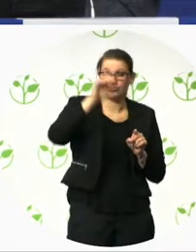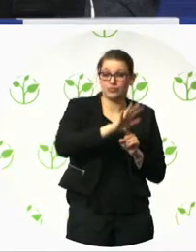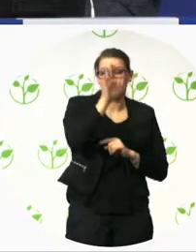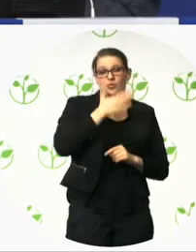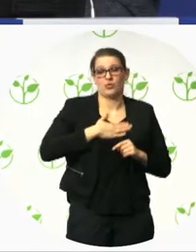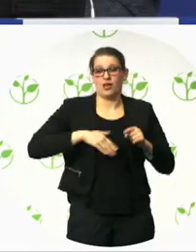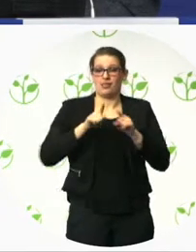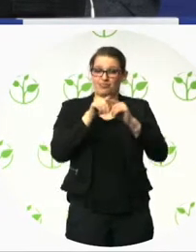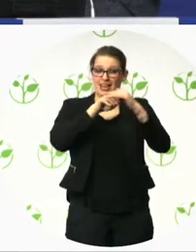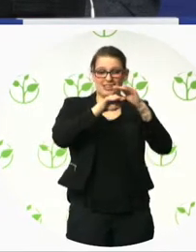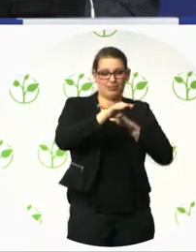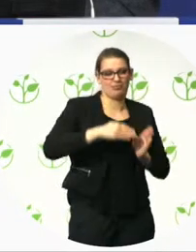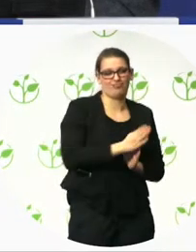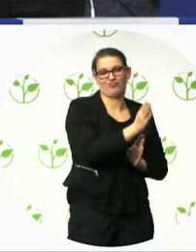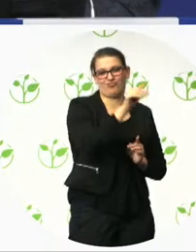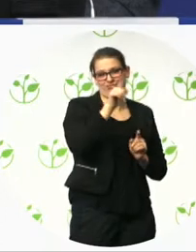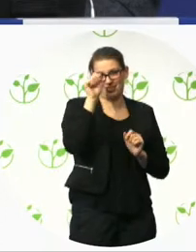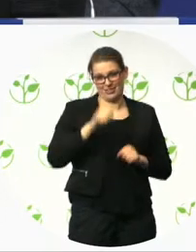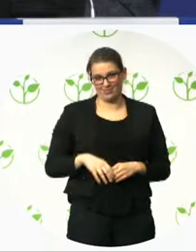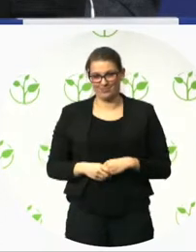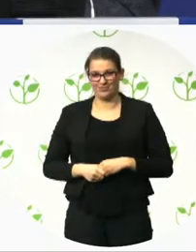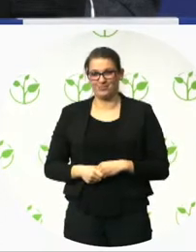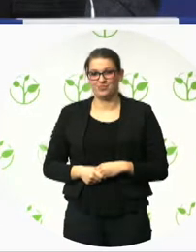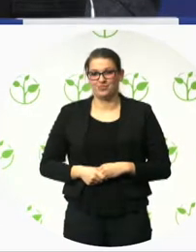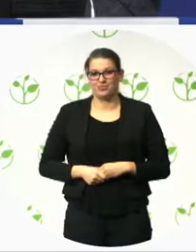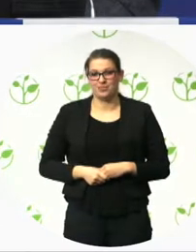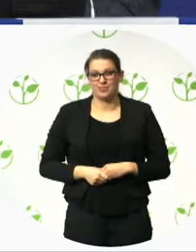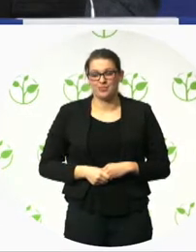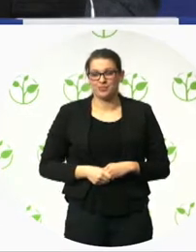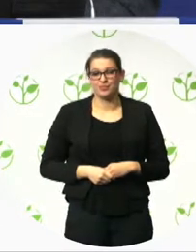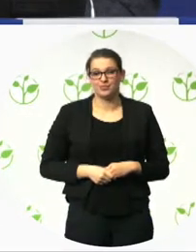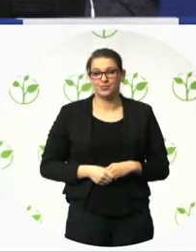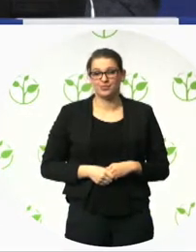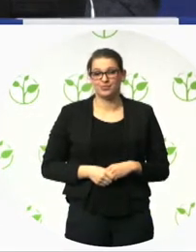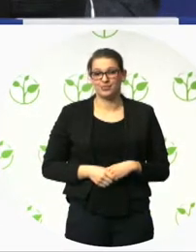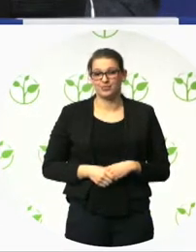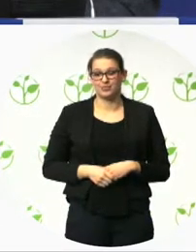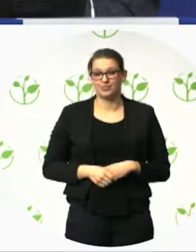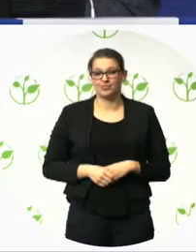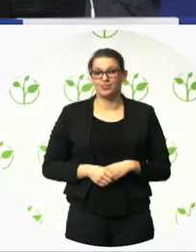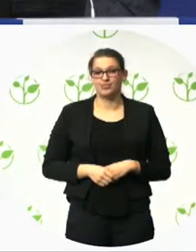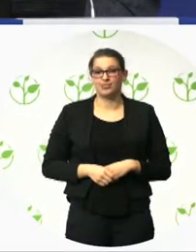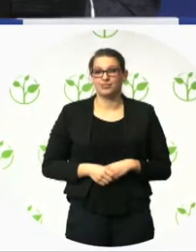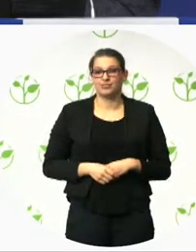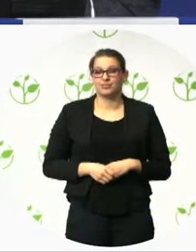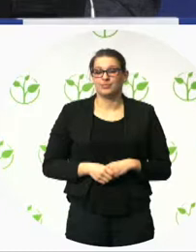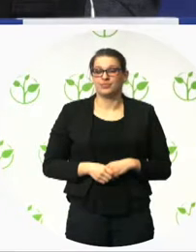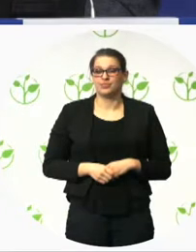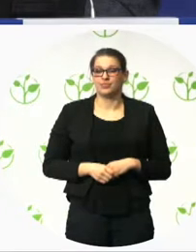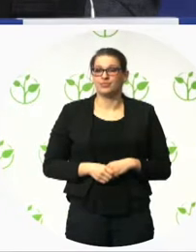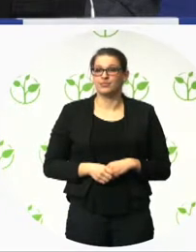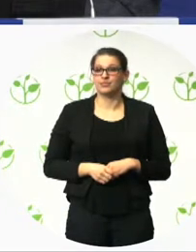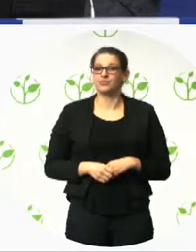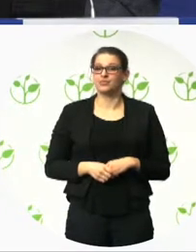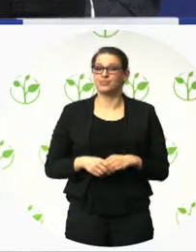Many disciplines participate in this work. Different landscape and ideas give different characteristics